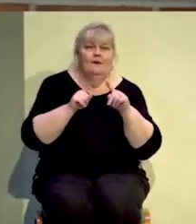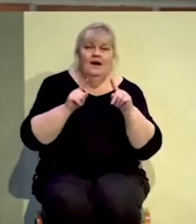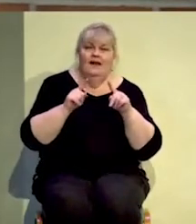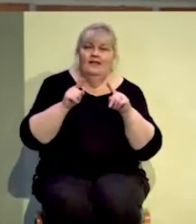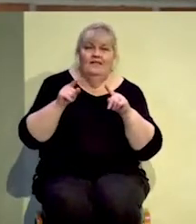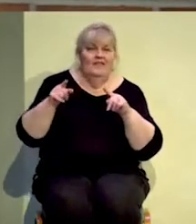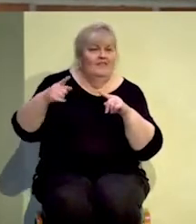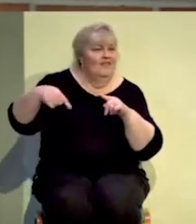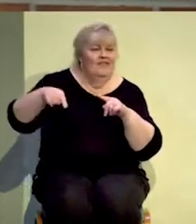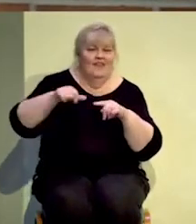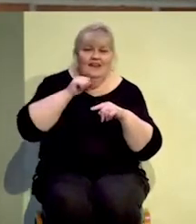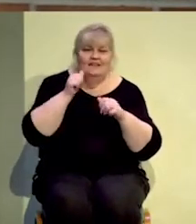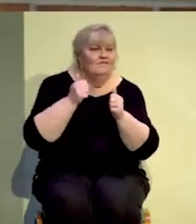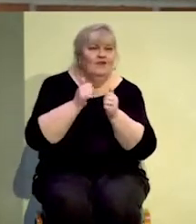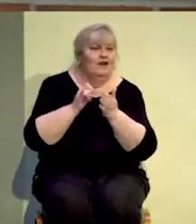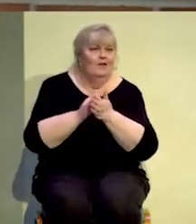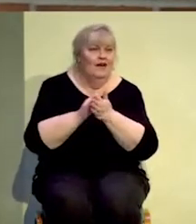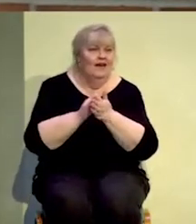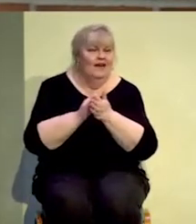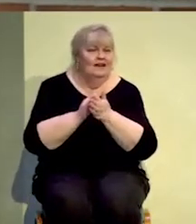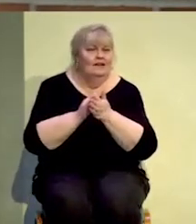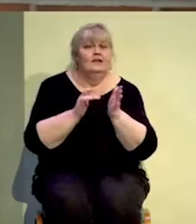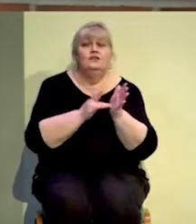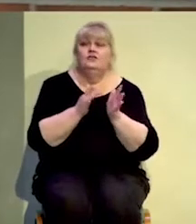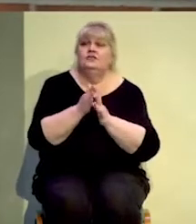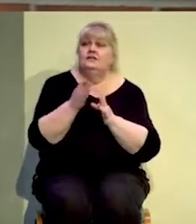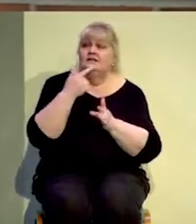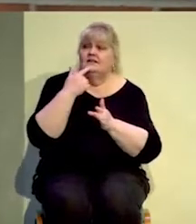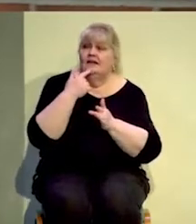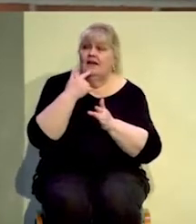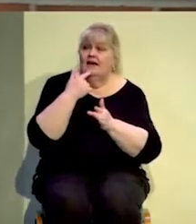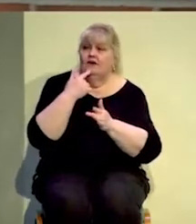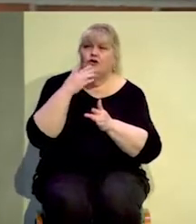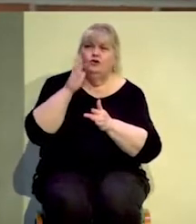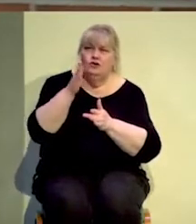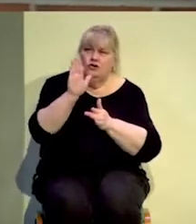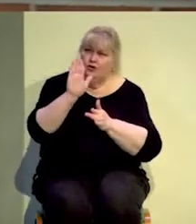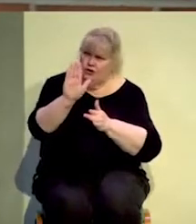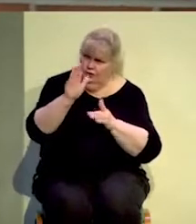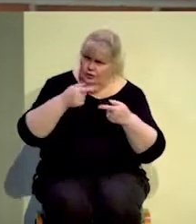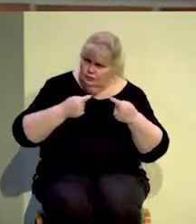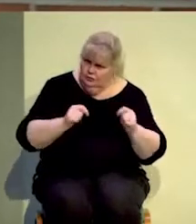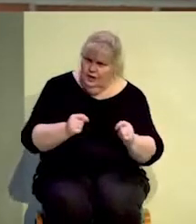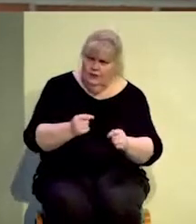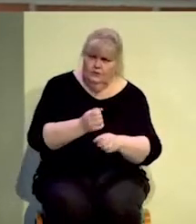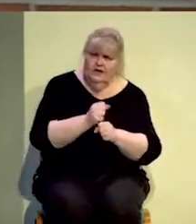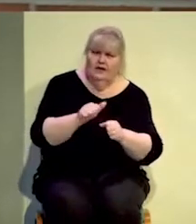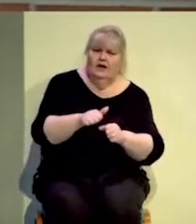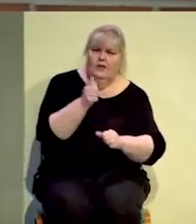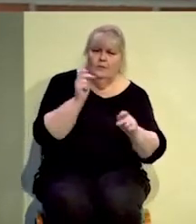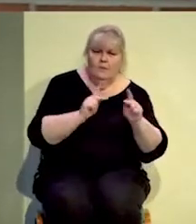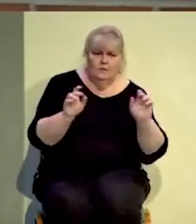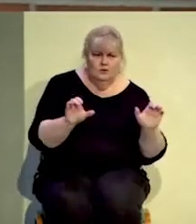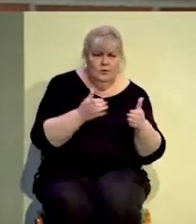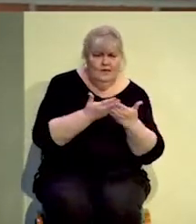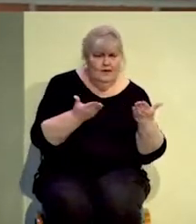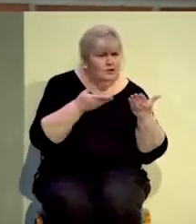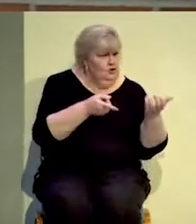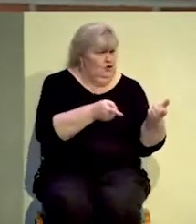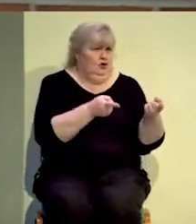willing to move them with their finger. You know what Jesus is saying? You're trying to get other people to do things that you won't do yourself.